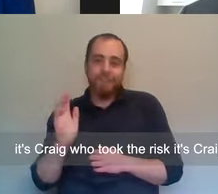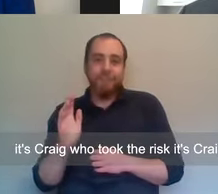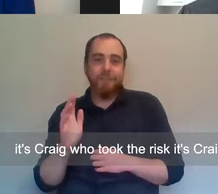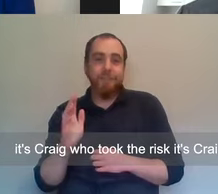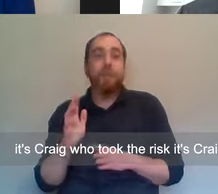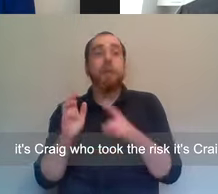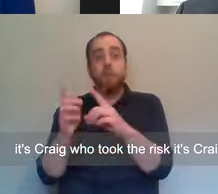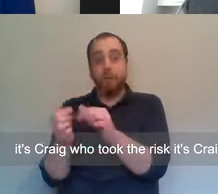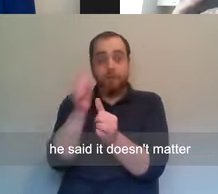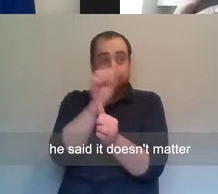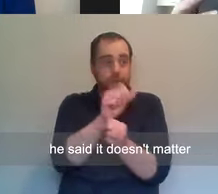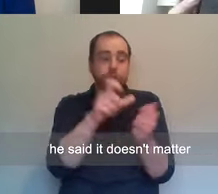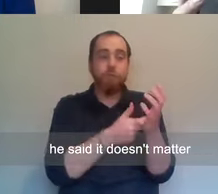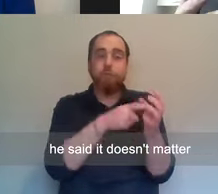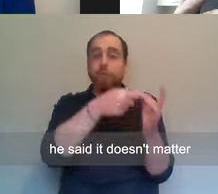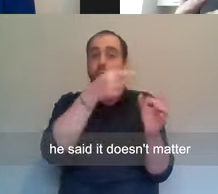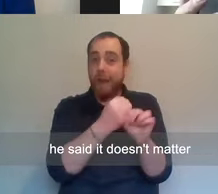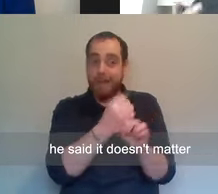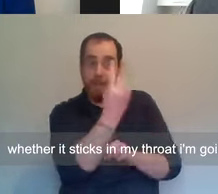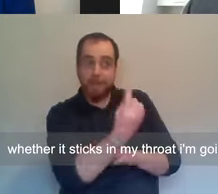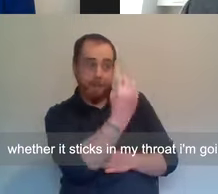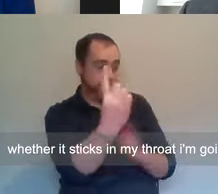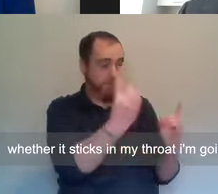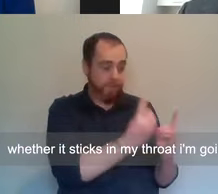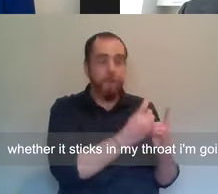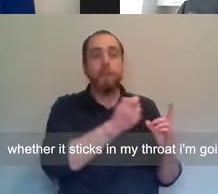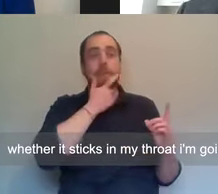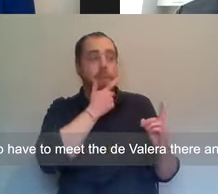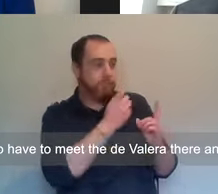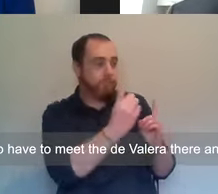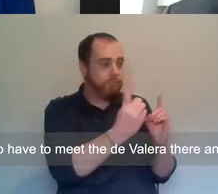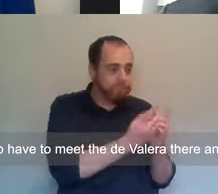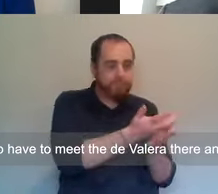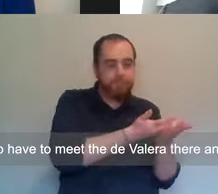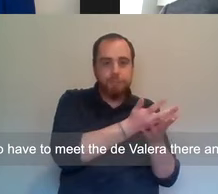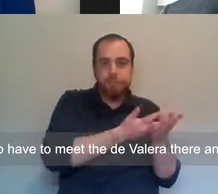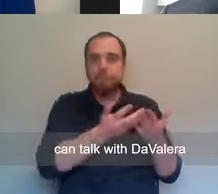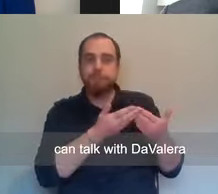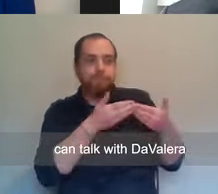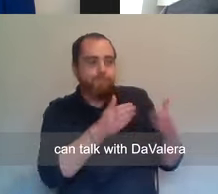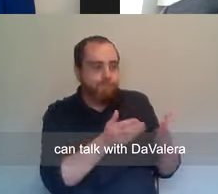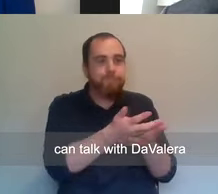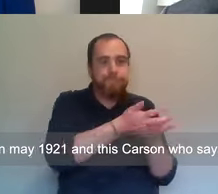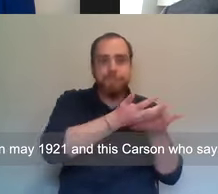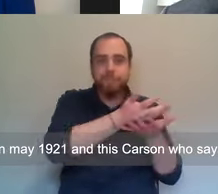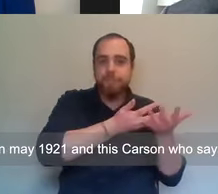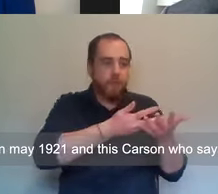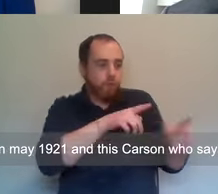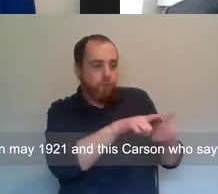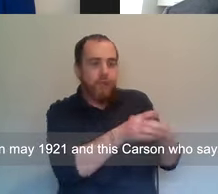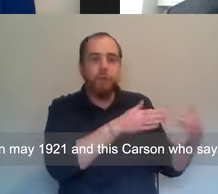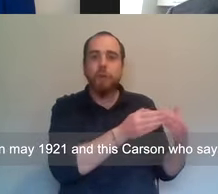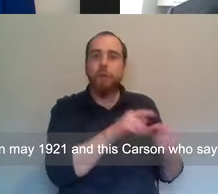who took the risk. It's Craig who said, it doesn't matter whether it sticks in my throat, I'm going to have to meet to De Valera, meet and talk with De Valera in May